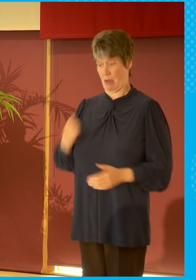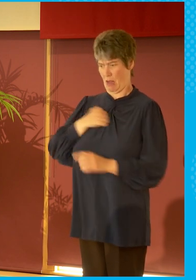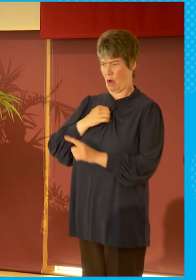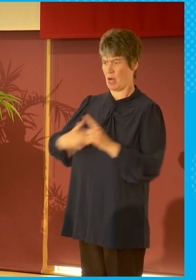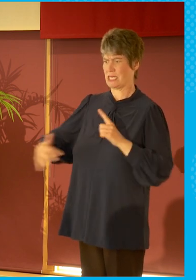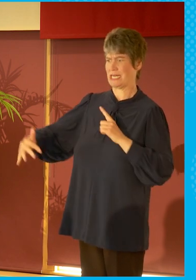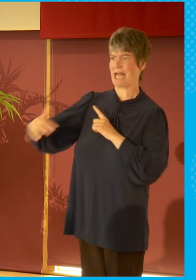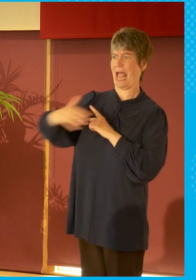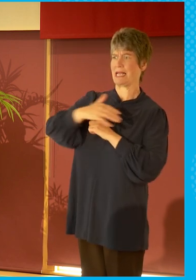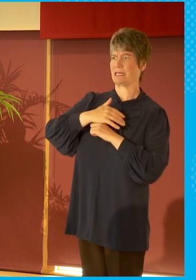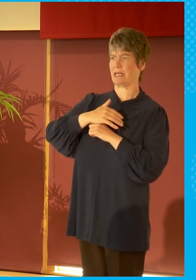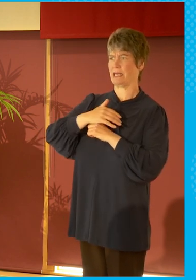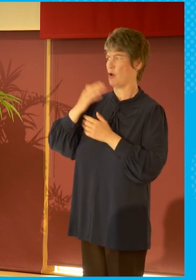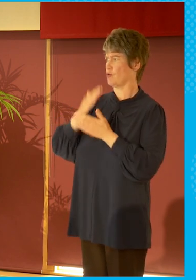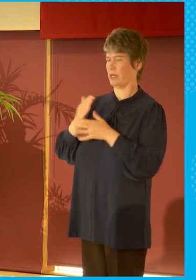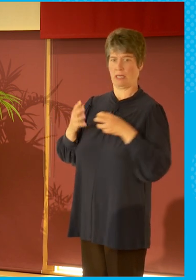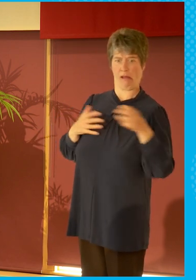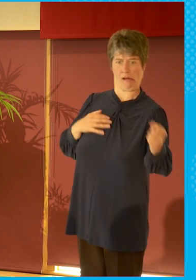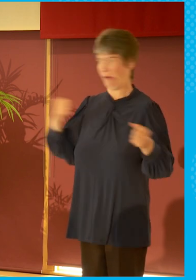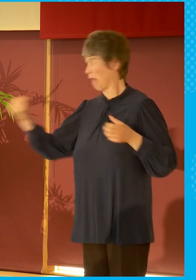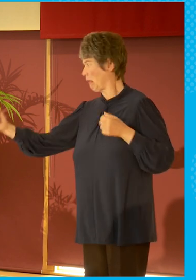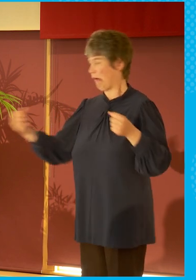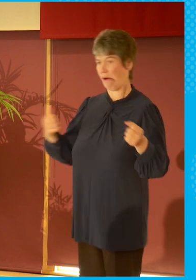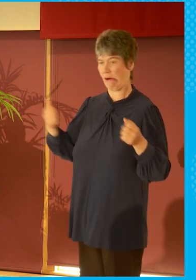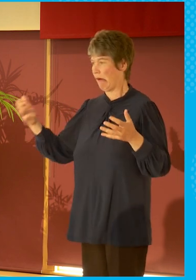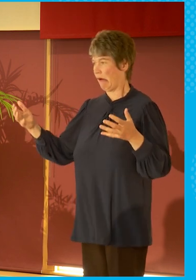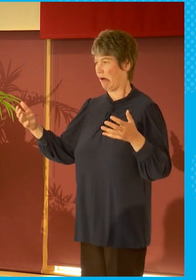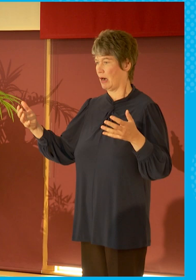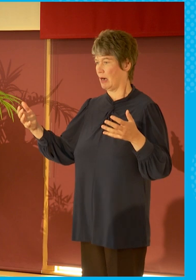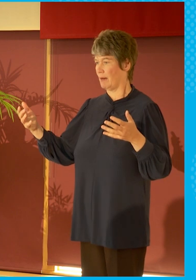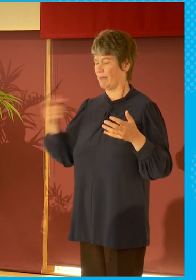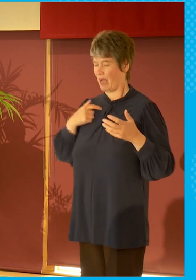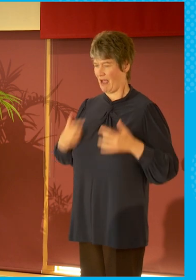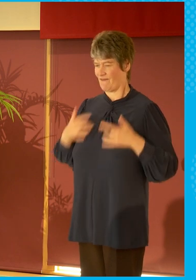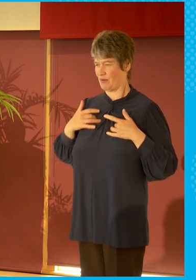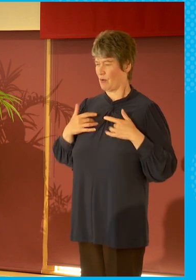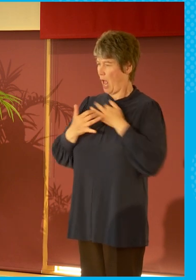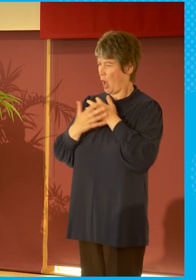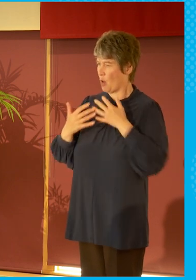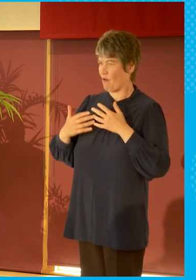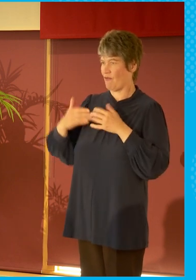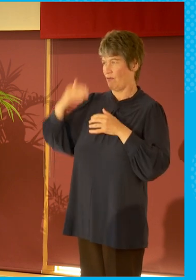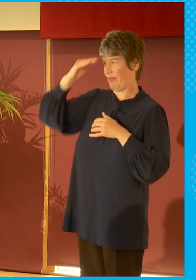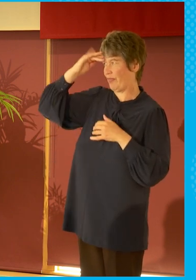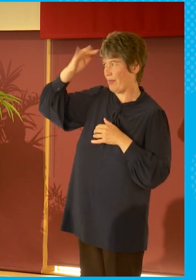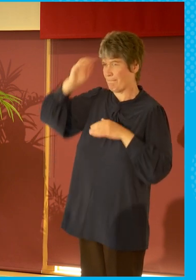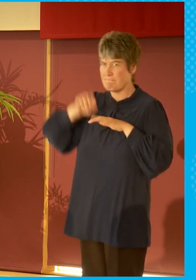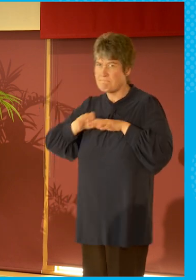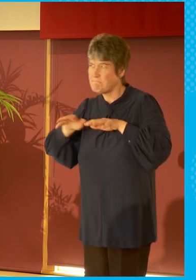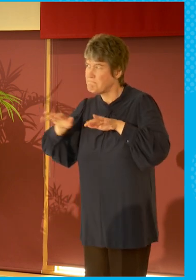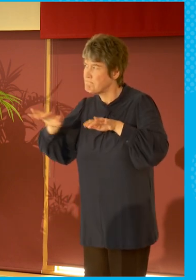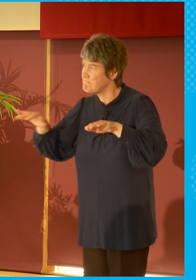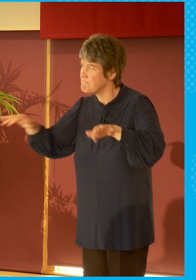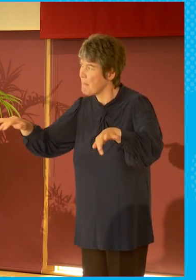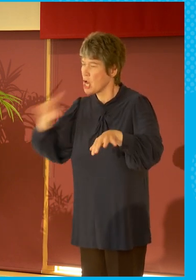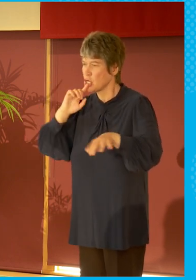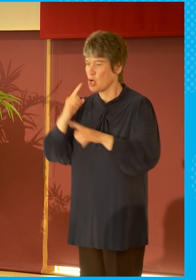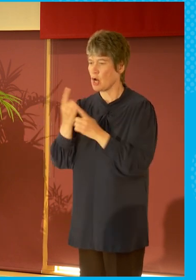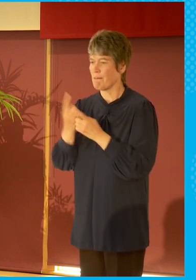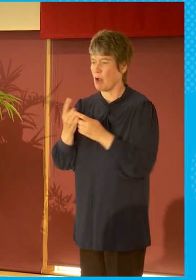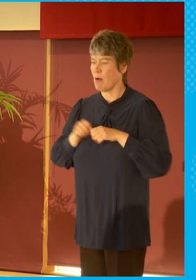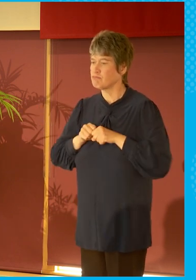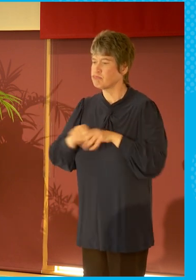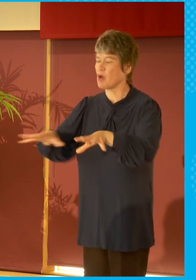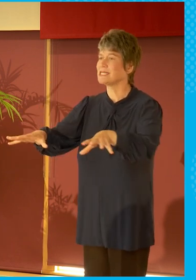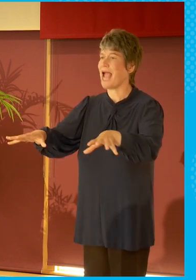divided. Now, all of these are the currents that are running through the debate about broadcasting. You know,